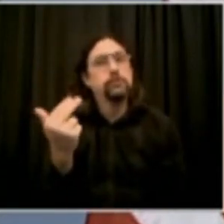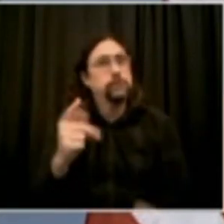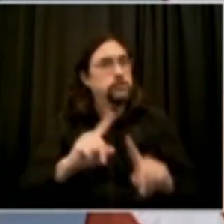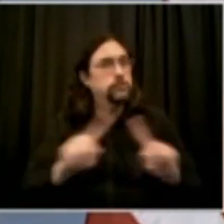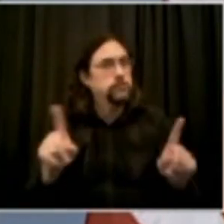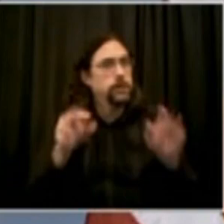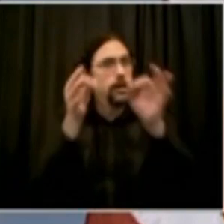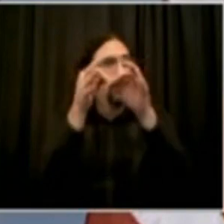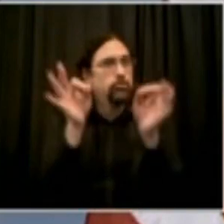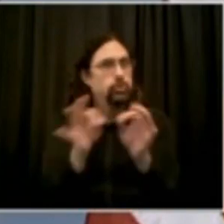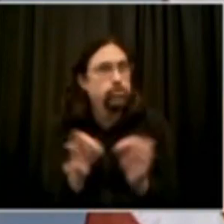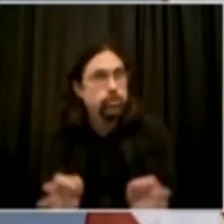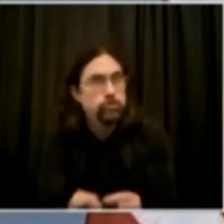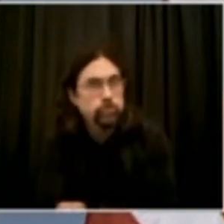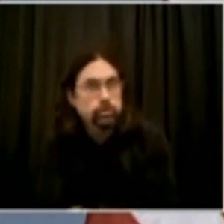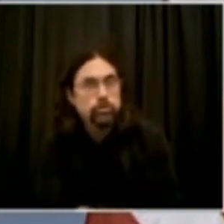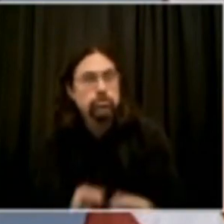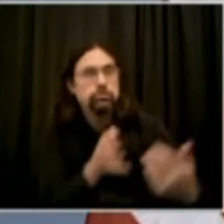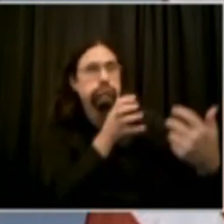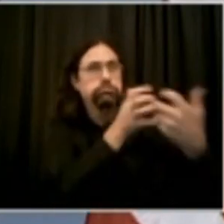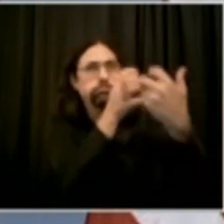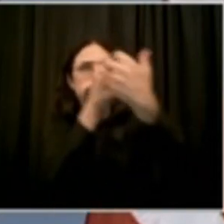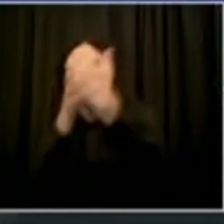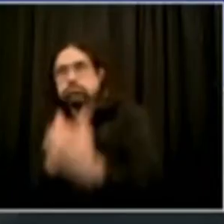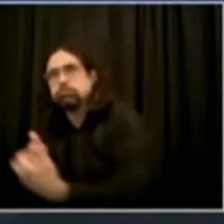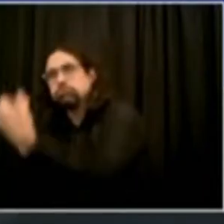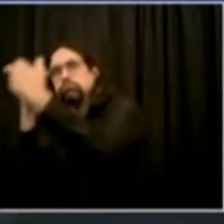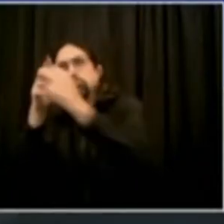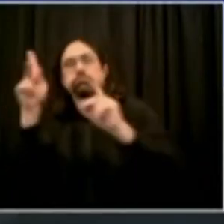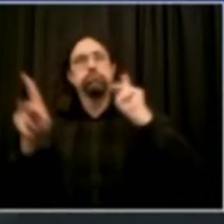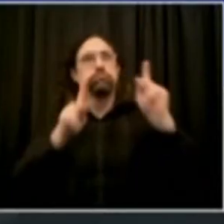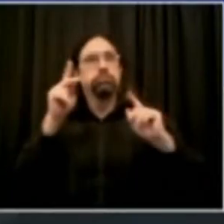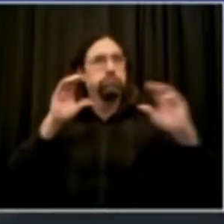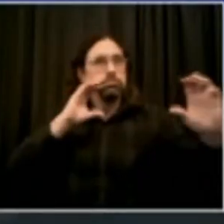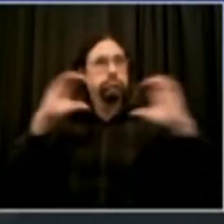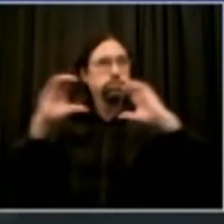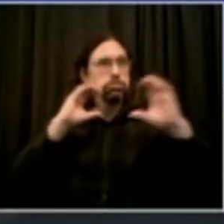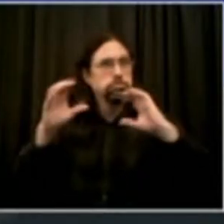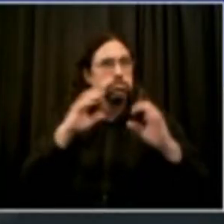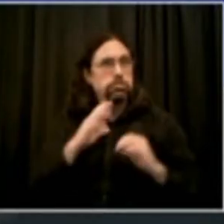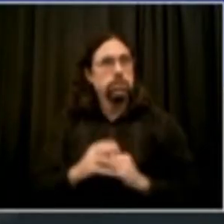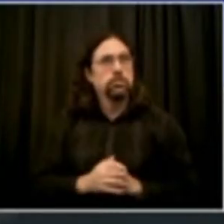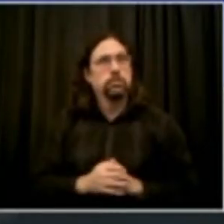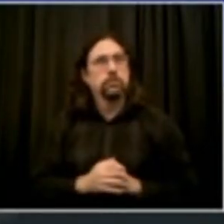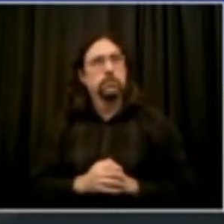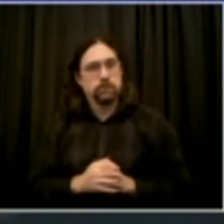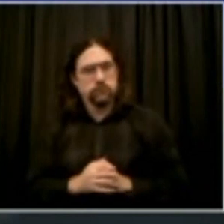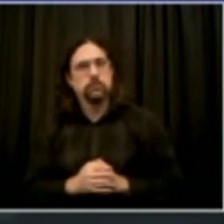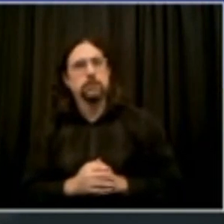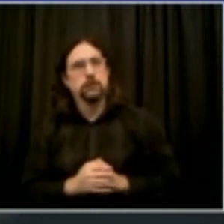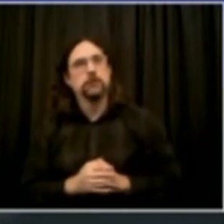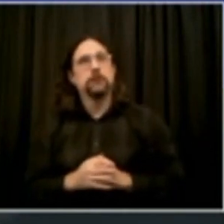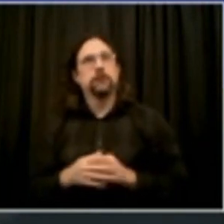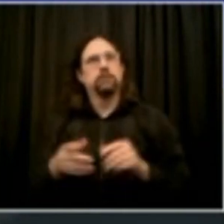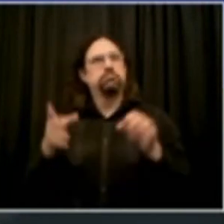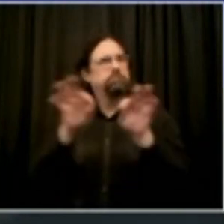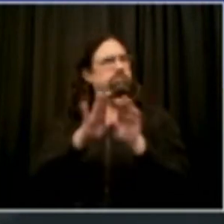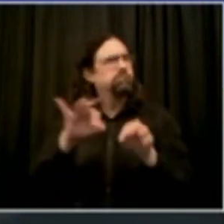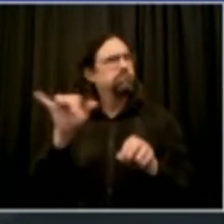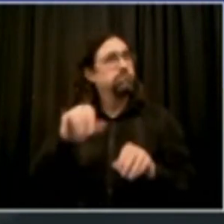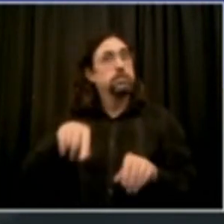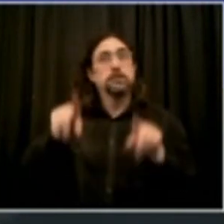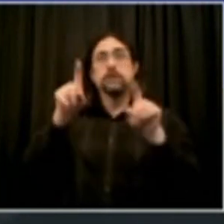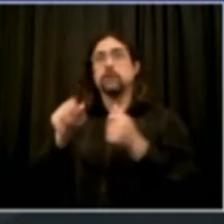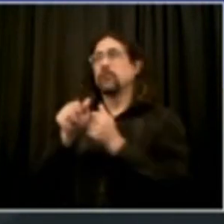navigator, so that they can help you get the services that you need to safely separate, particularly if you choose to do so at home. We're really proud